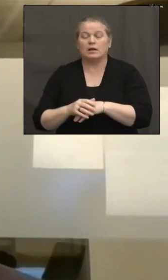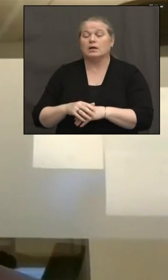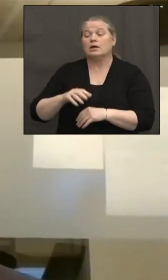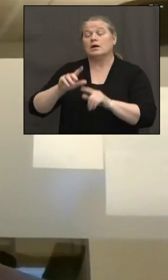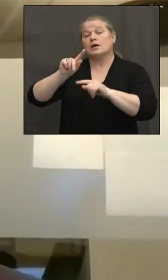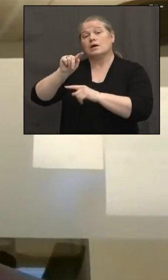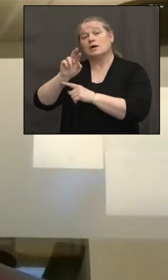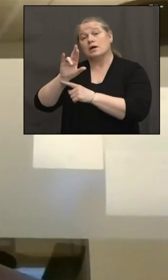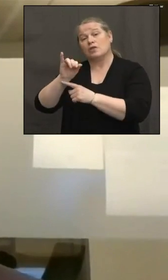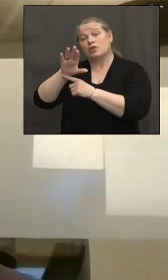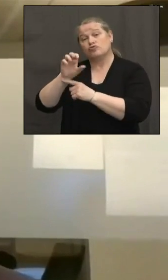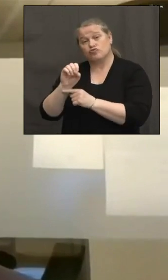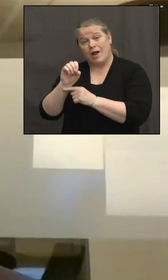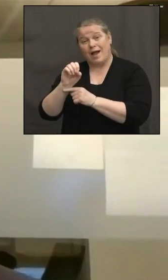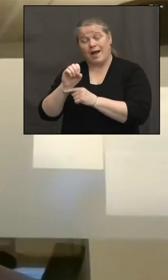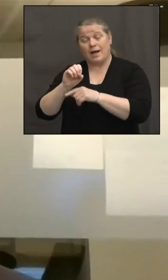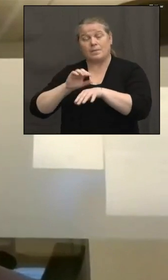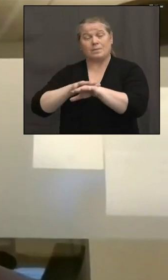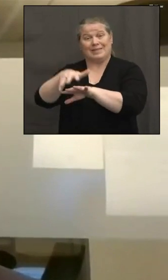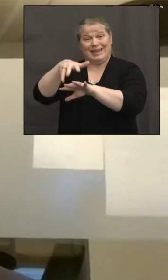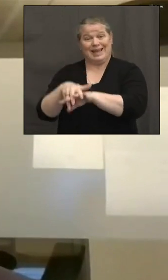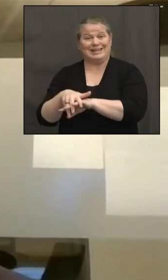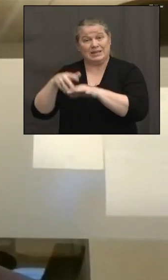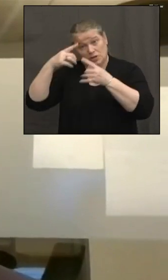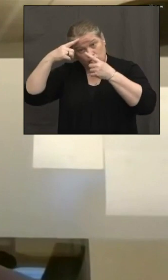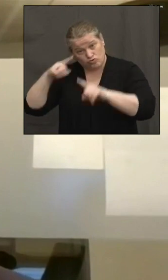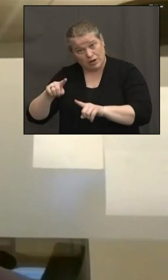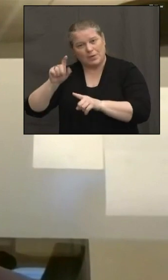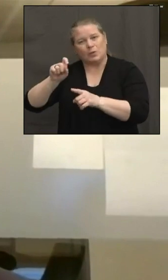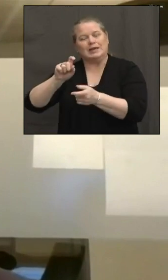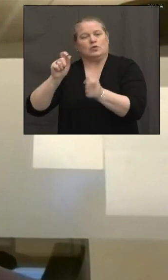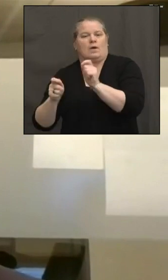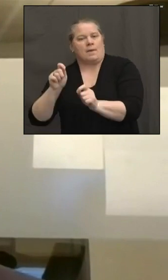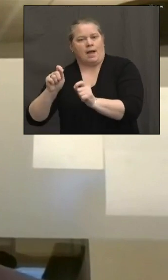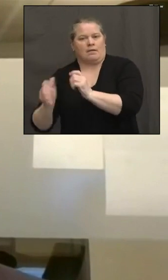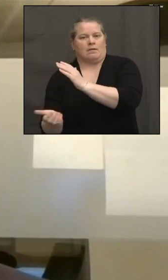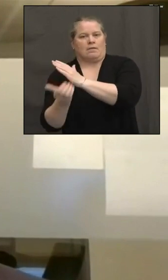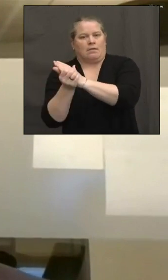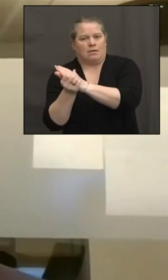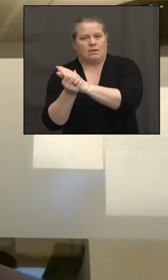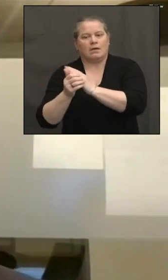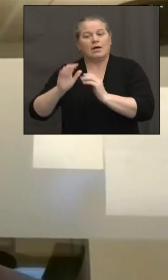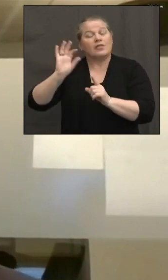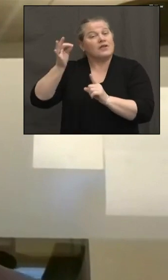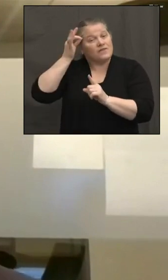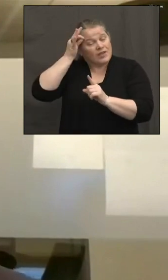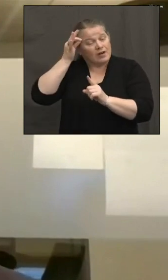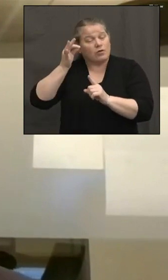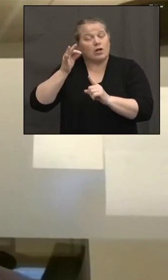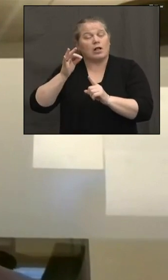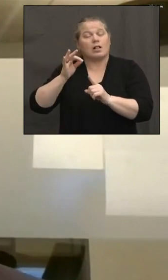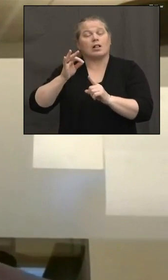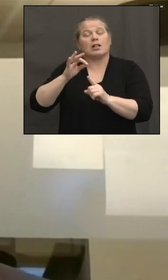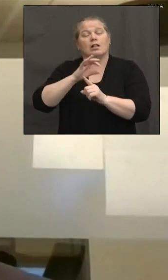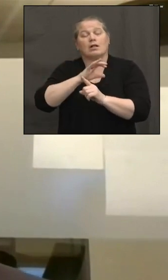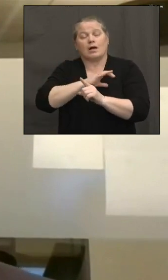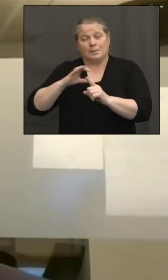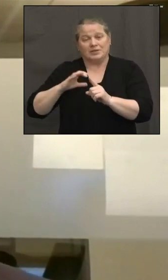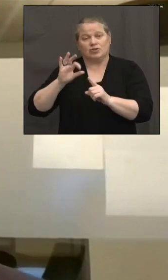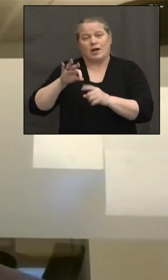those amendments will need to be approved by the Federal Department of the Interior. And then, of course, the state will have to create